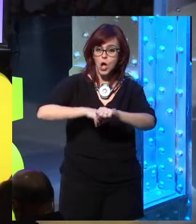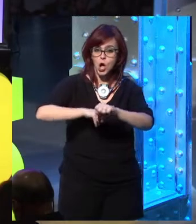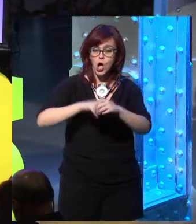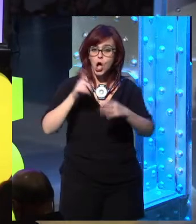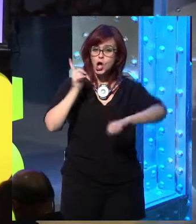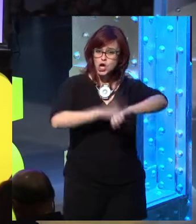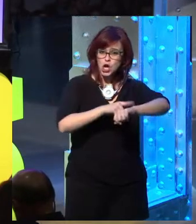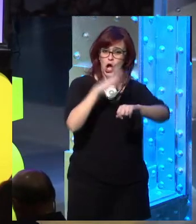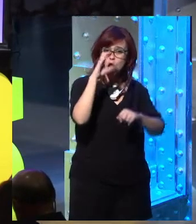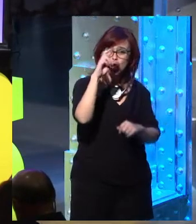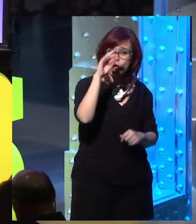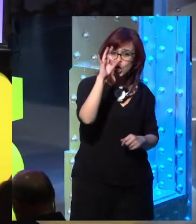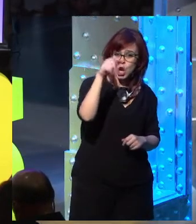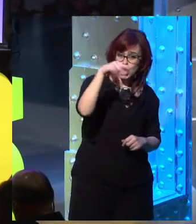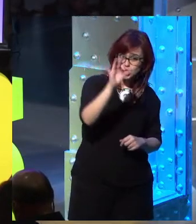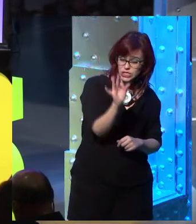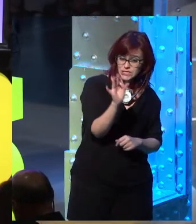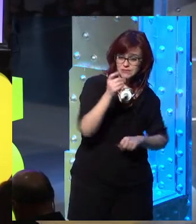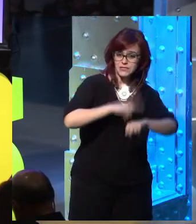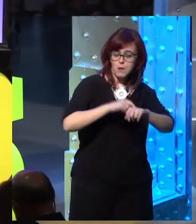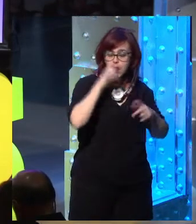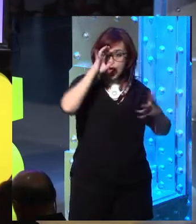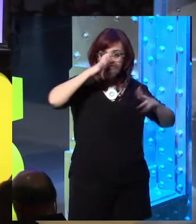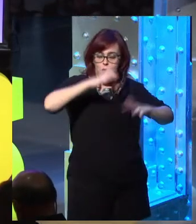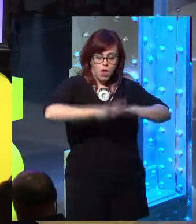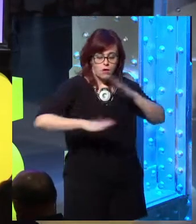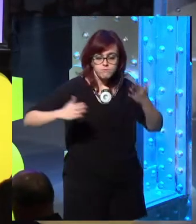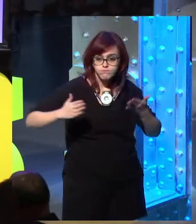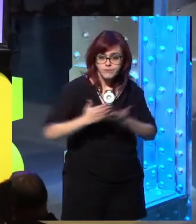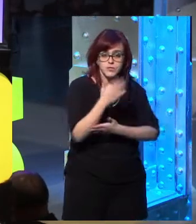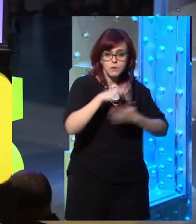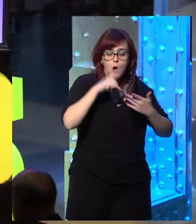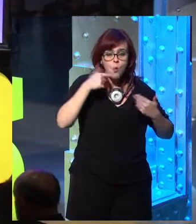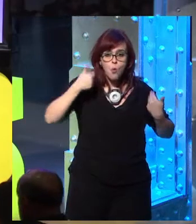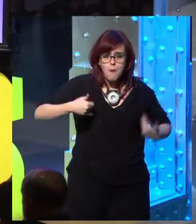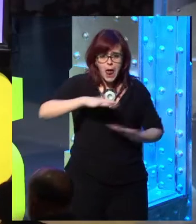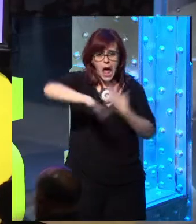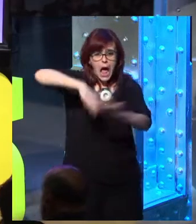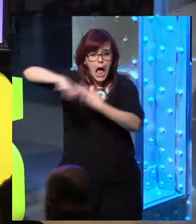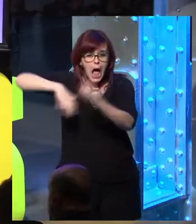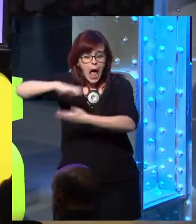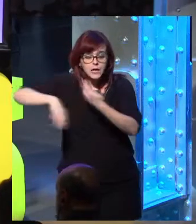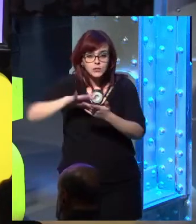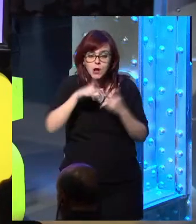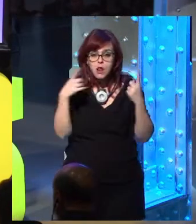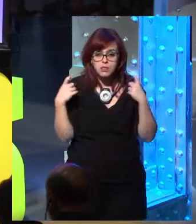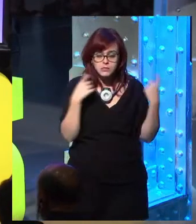shows up. That's the time we need to conserve. That's the time we need to take back. That's